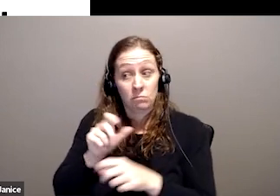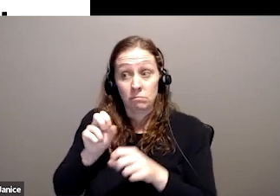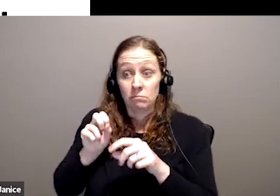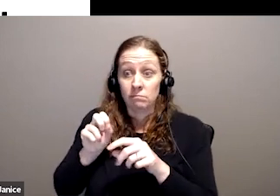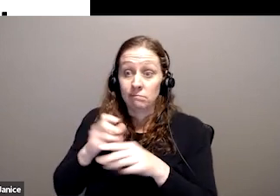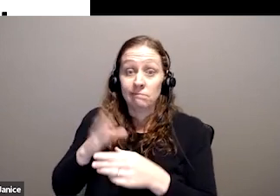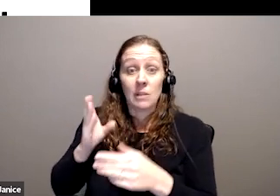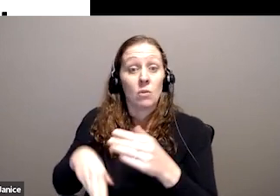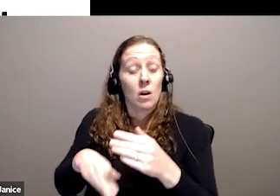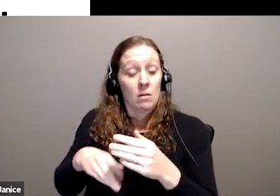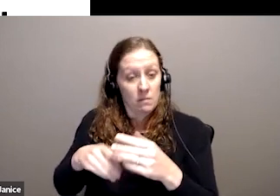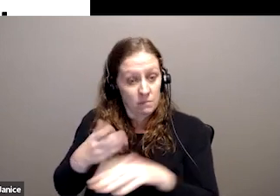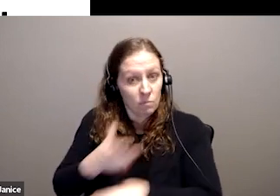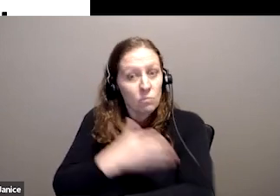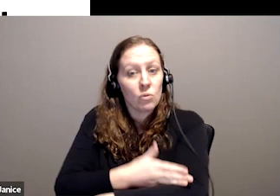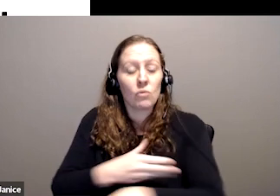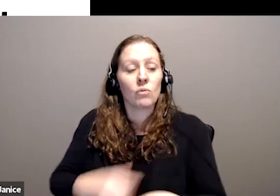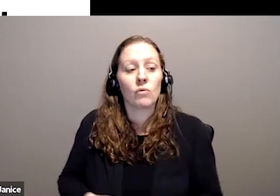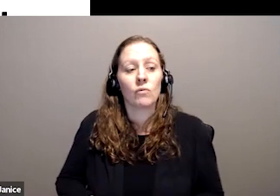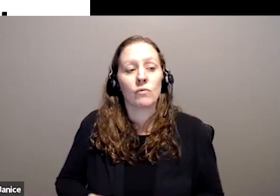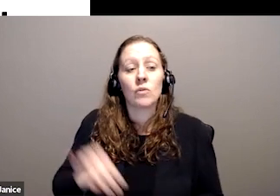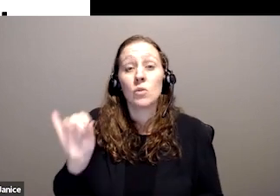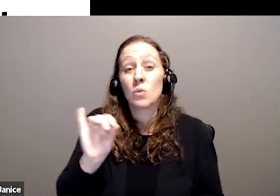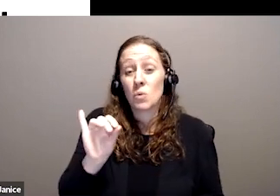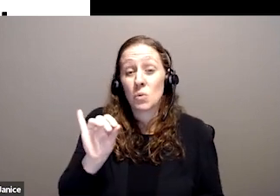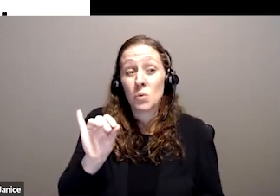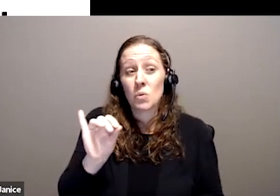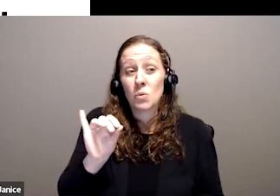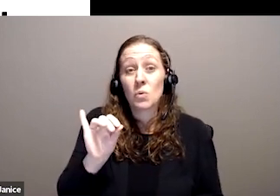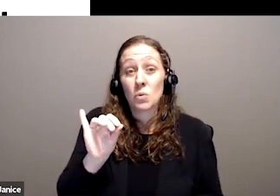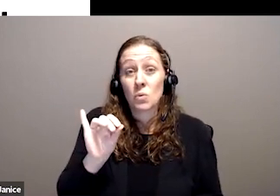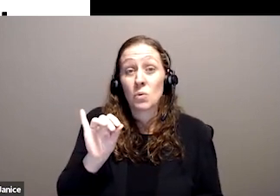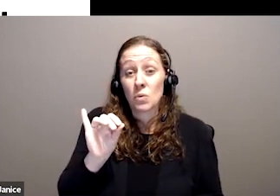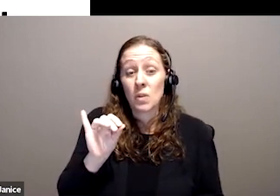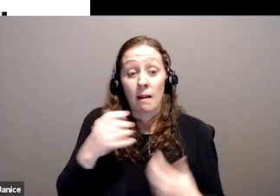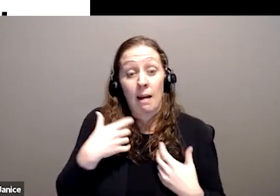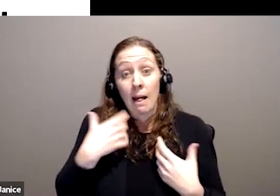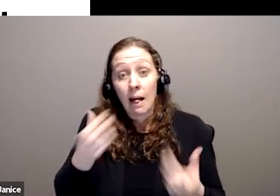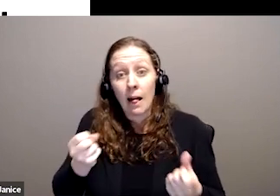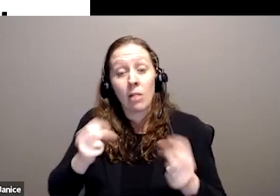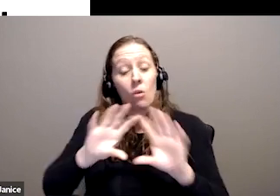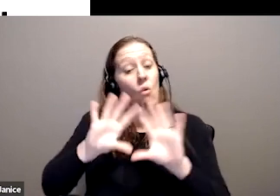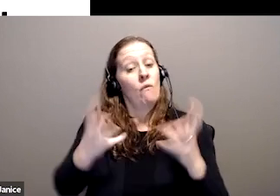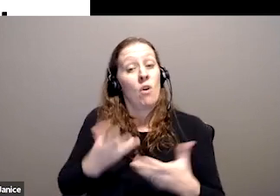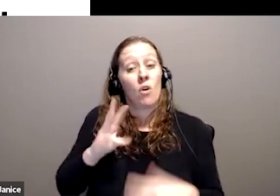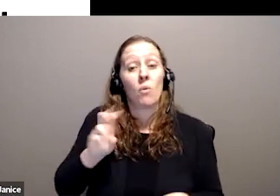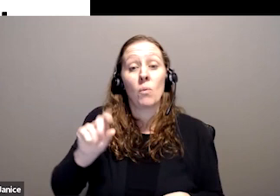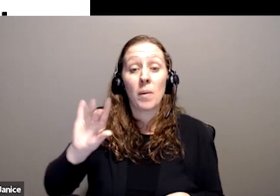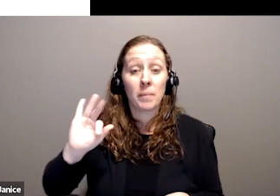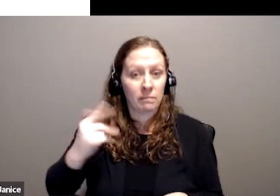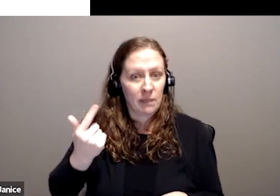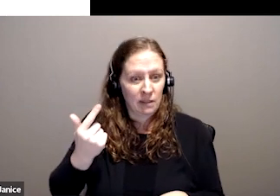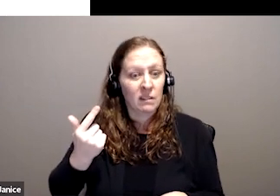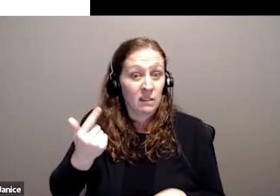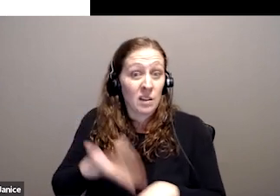also in improved health and wellbeing. Next slide, please.